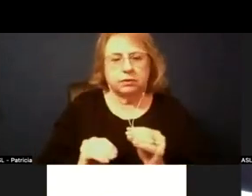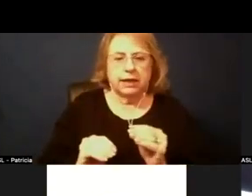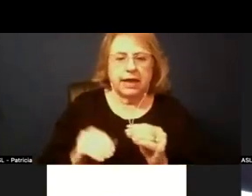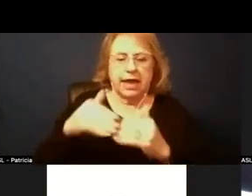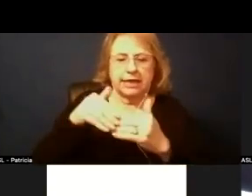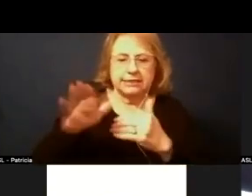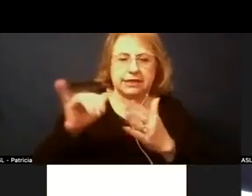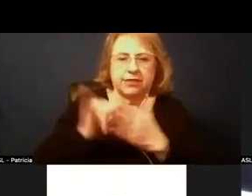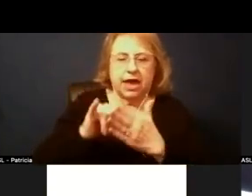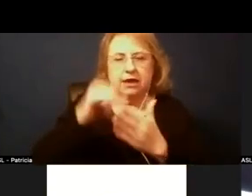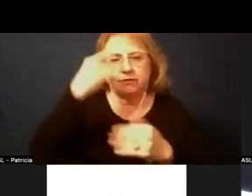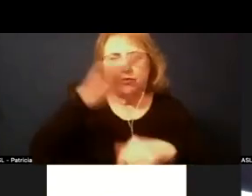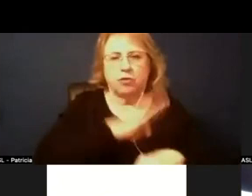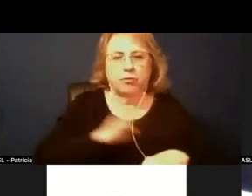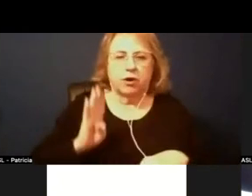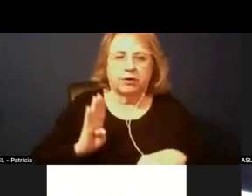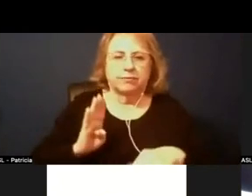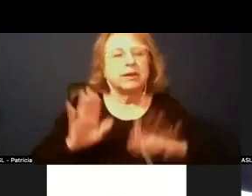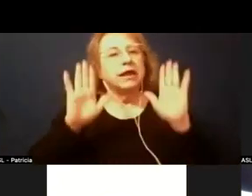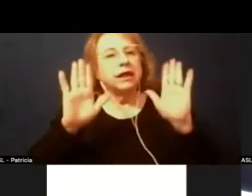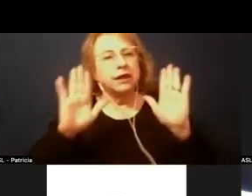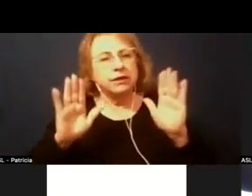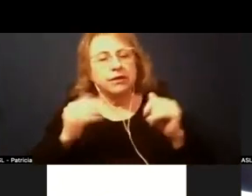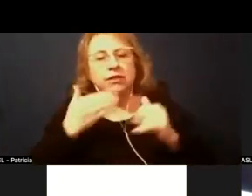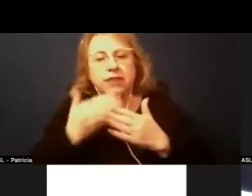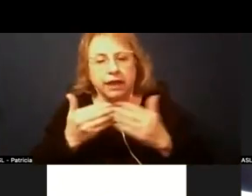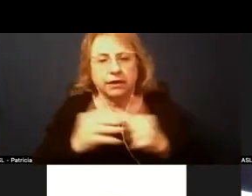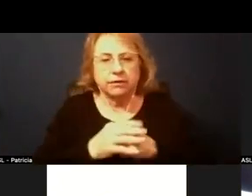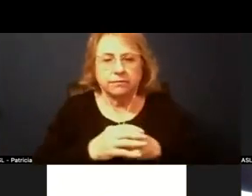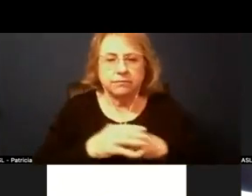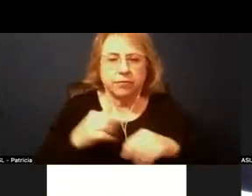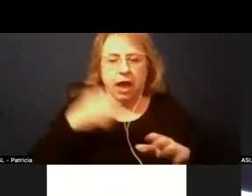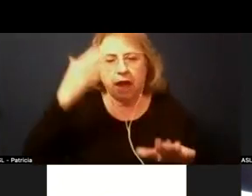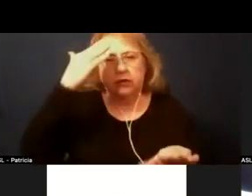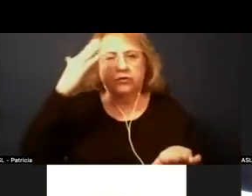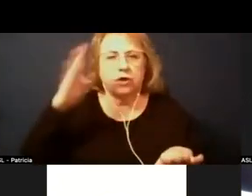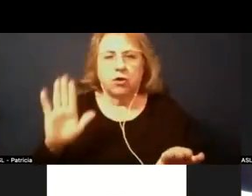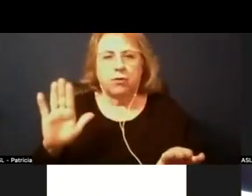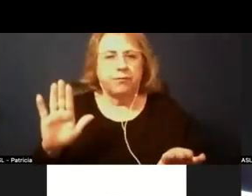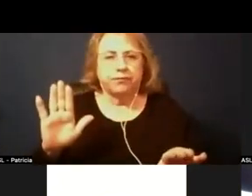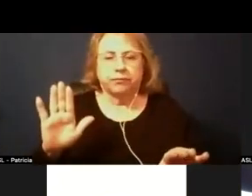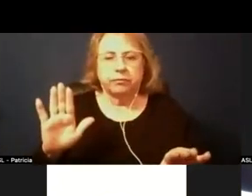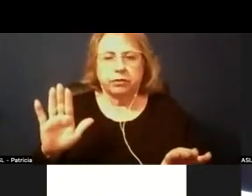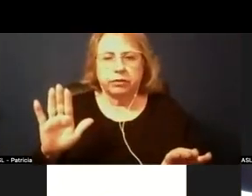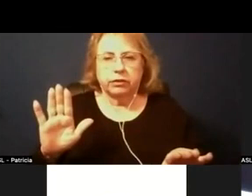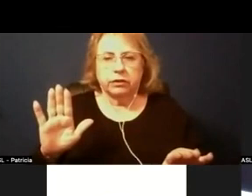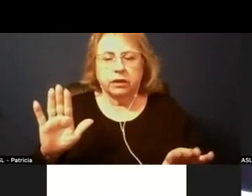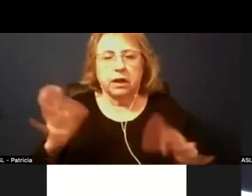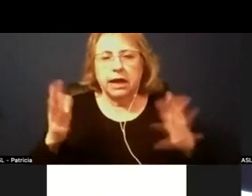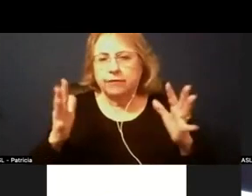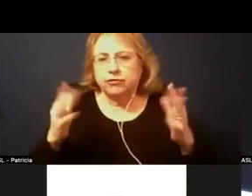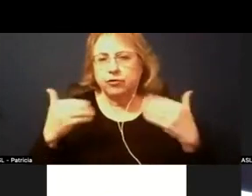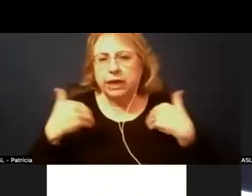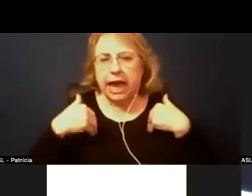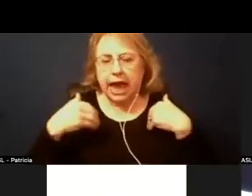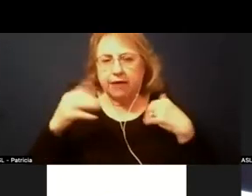that would be great and i i don't know if in that there um i guess once we have the data about where we